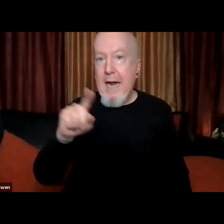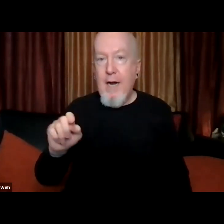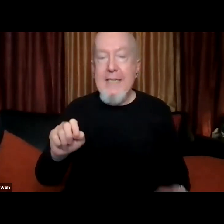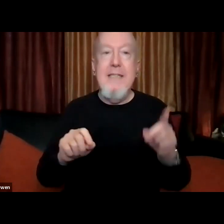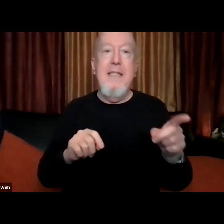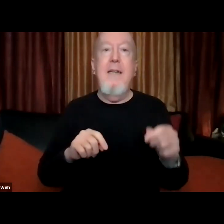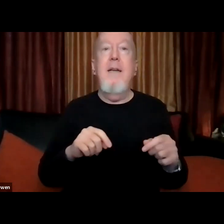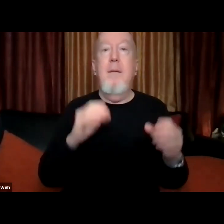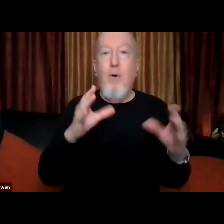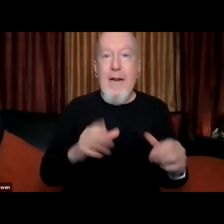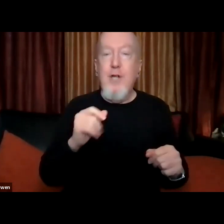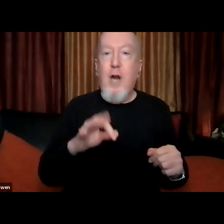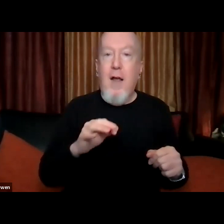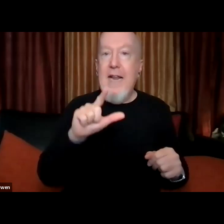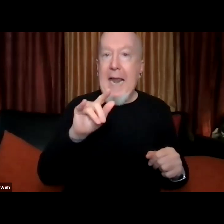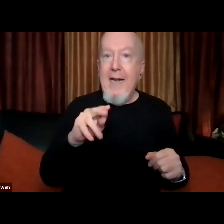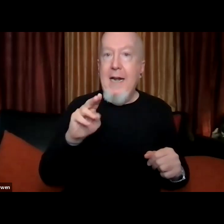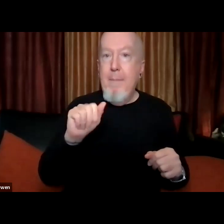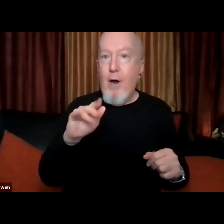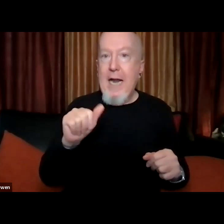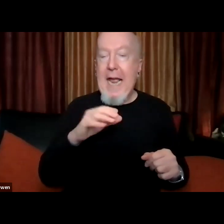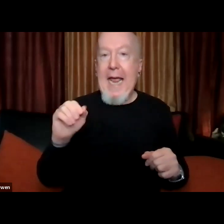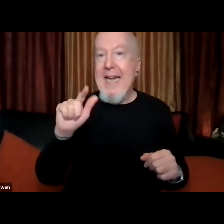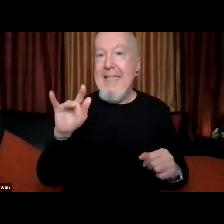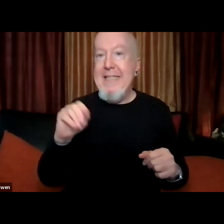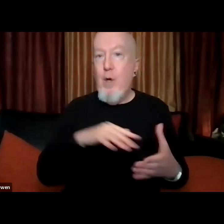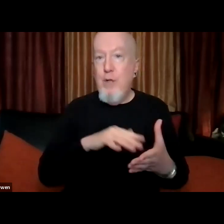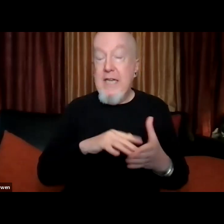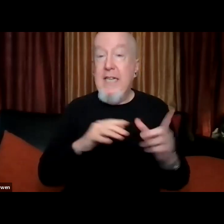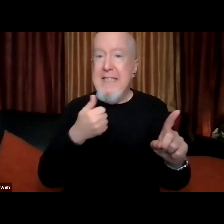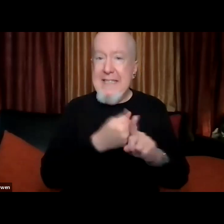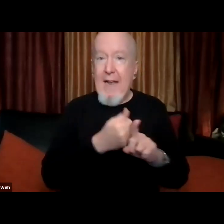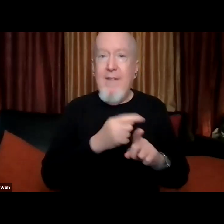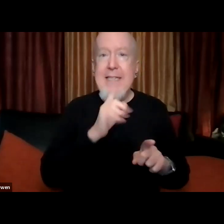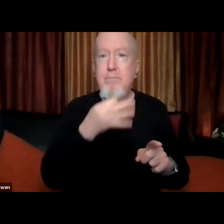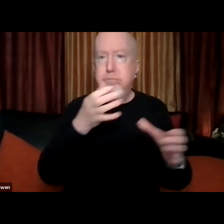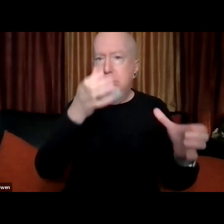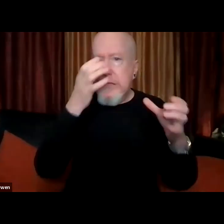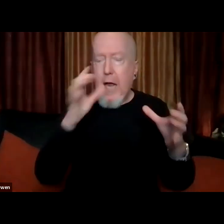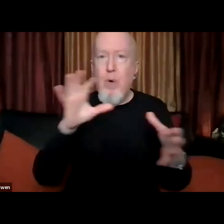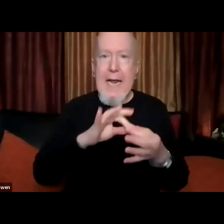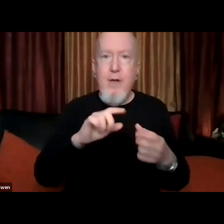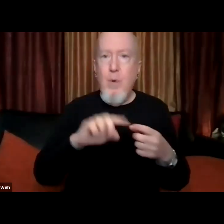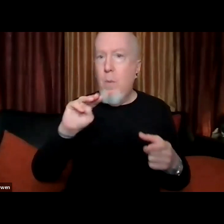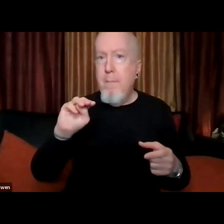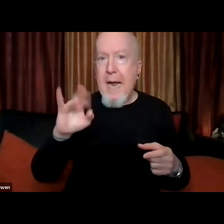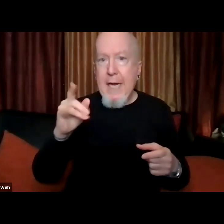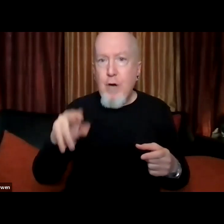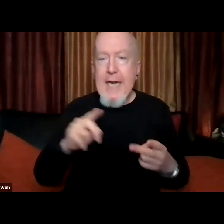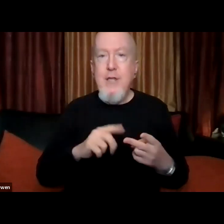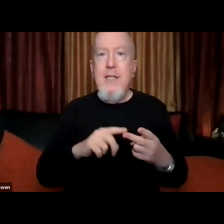and latino studies professor ramirez is a scholar of migration citizenship